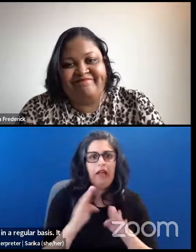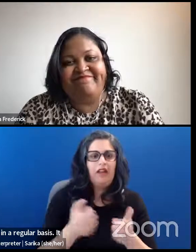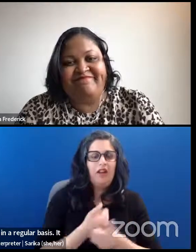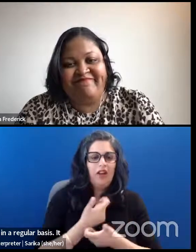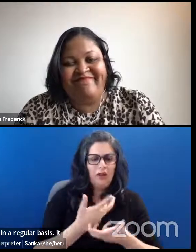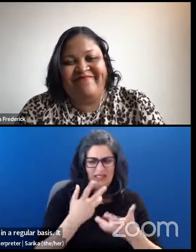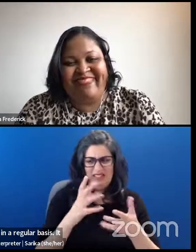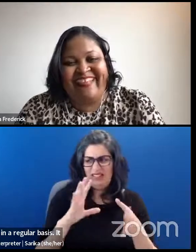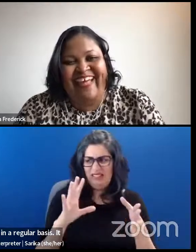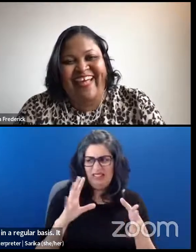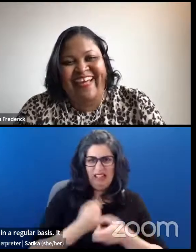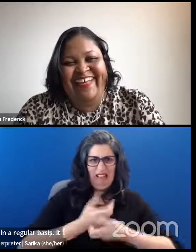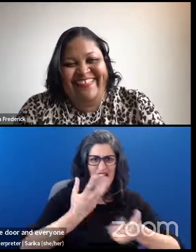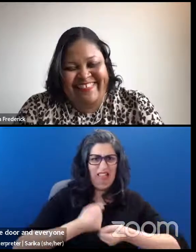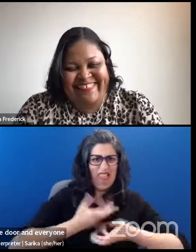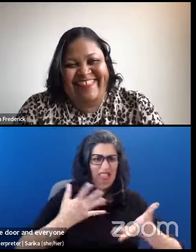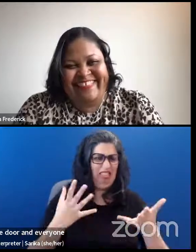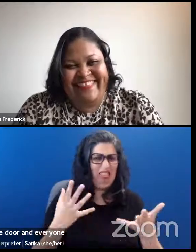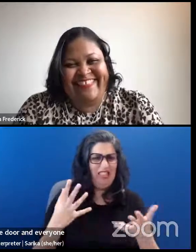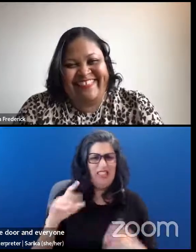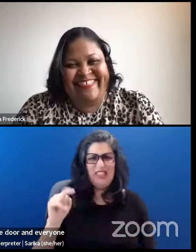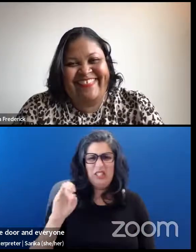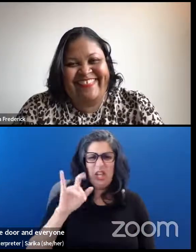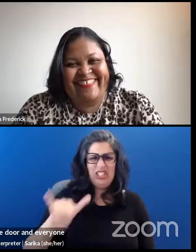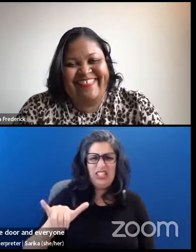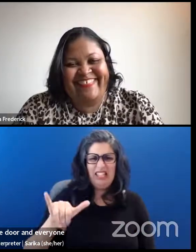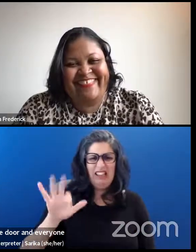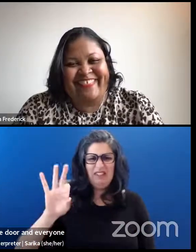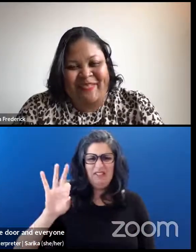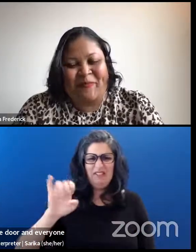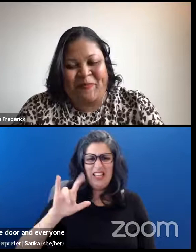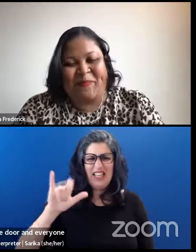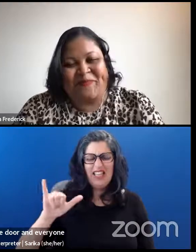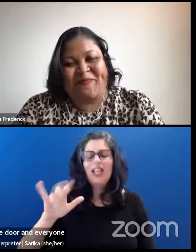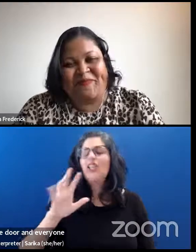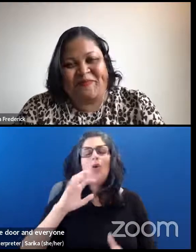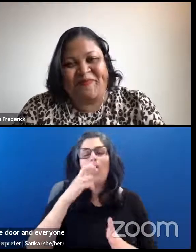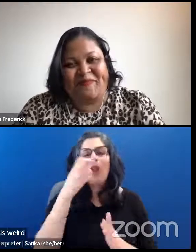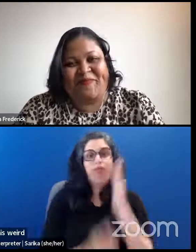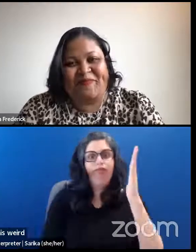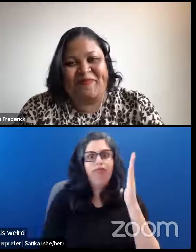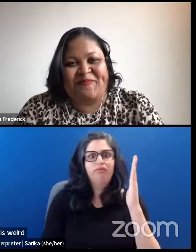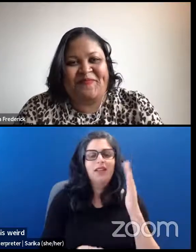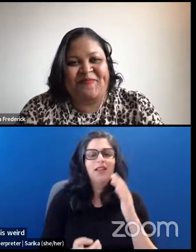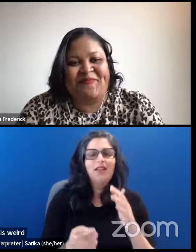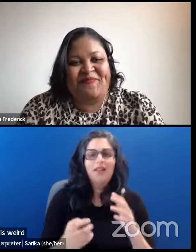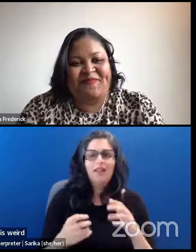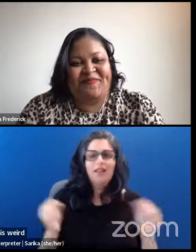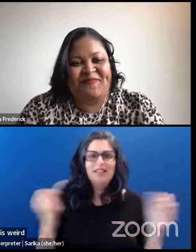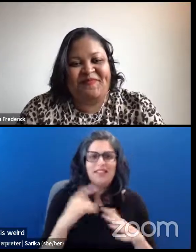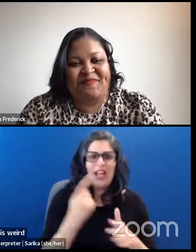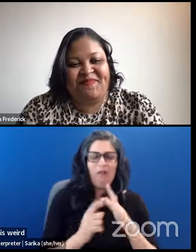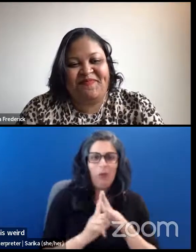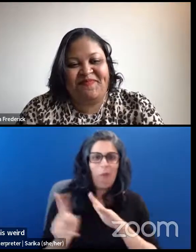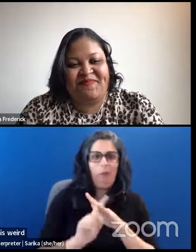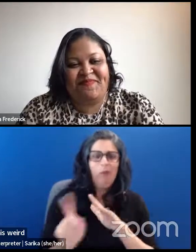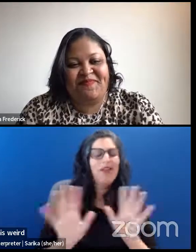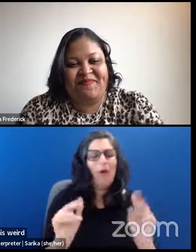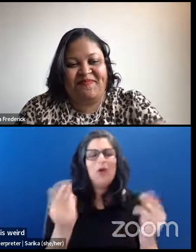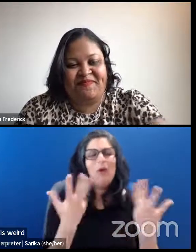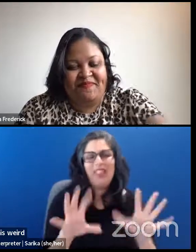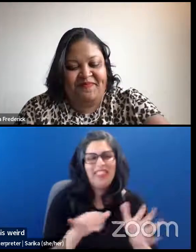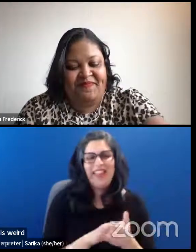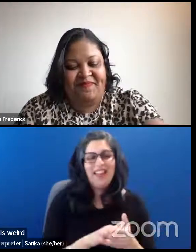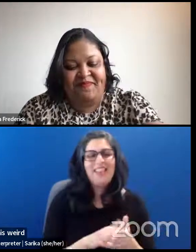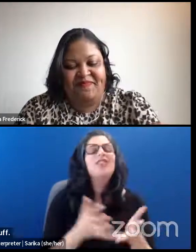this weird touchy feely stuff. Obviously you don't want to jump in too deep, too quick and not scare anybody off. And there is a skillful way to move